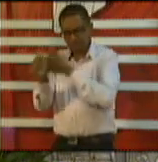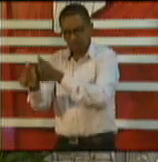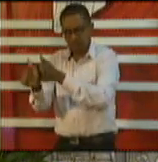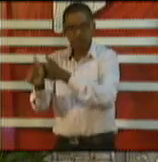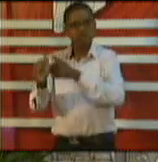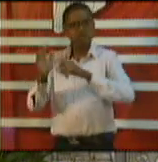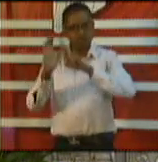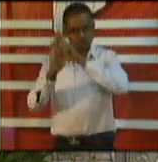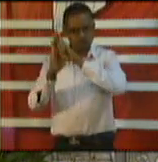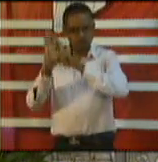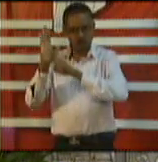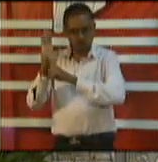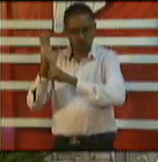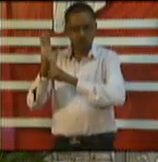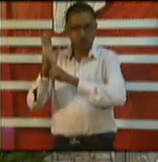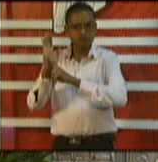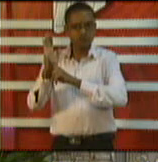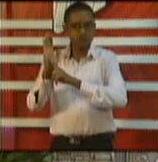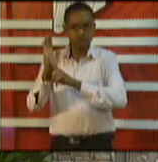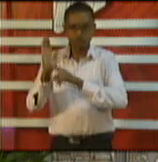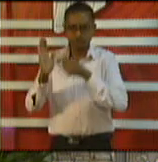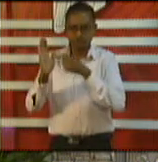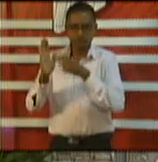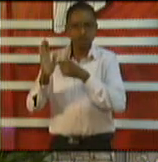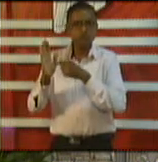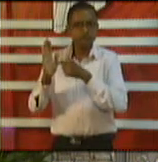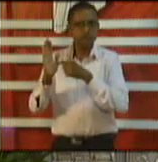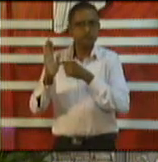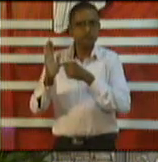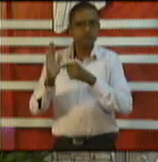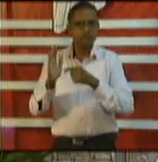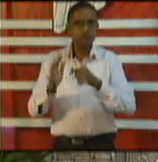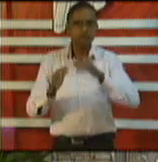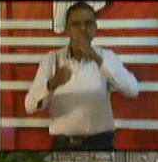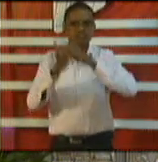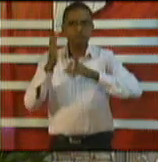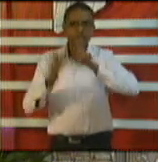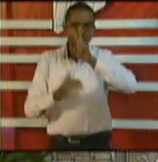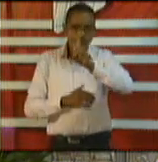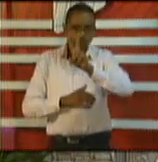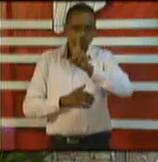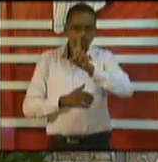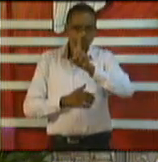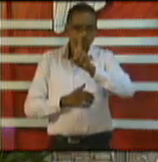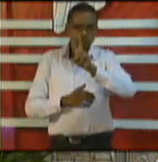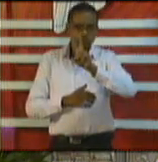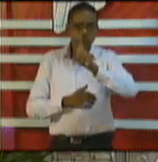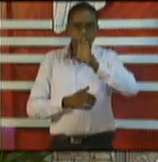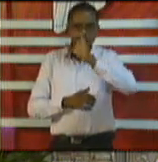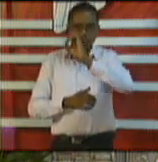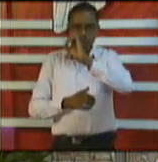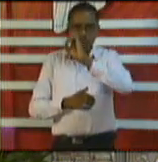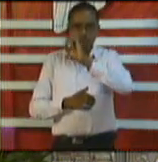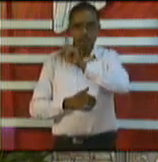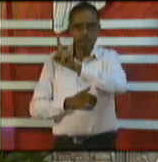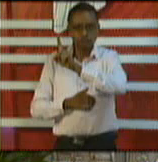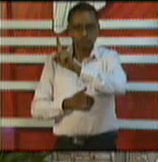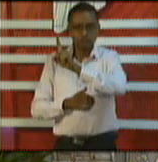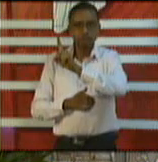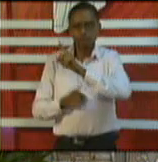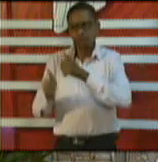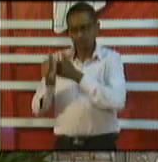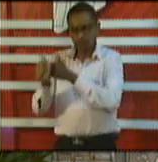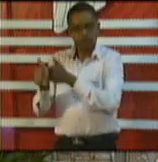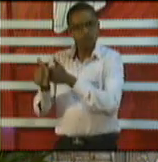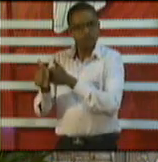6 of the representation of the people's act chapter 201 and as we go please be reminded